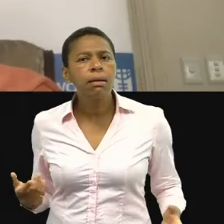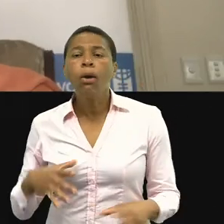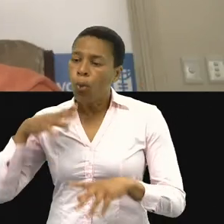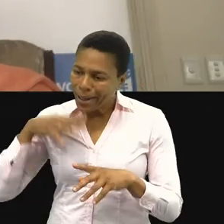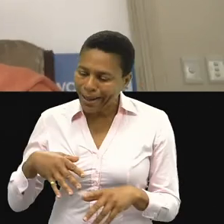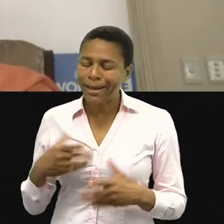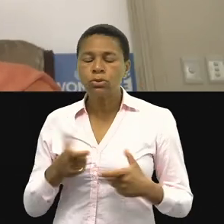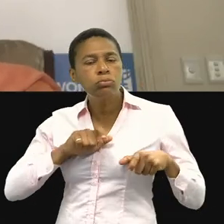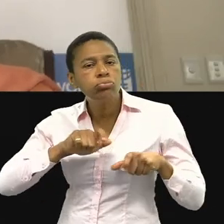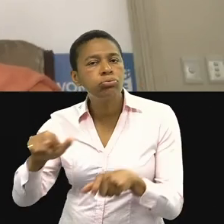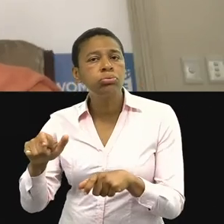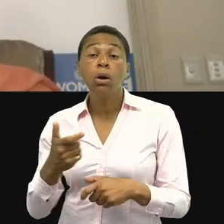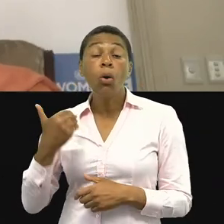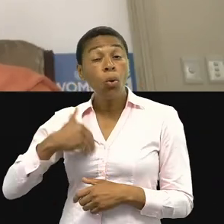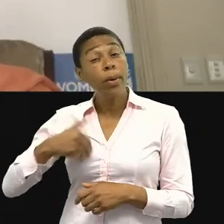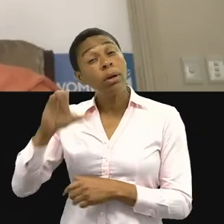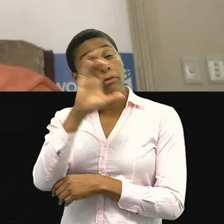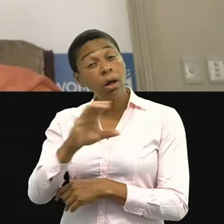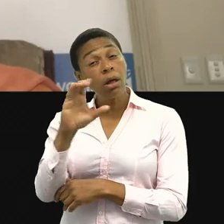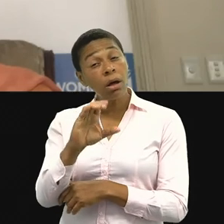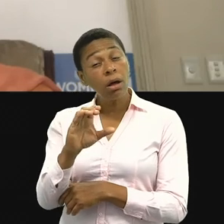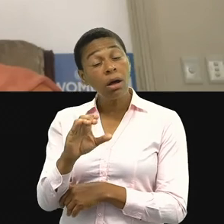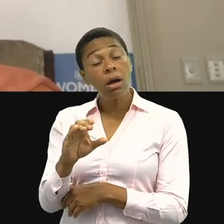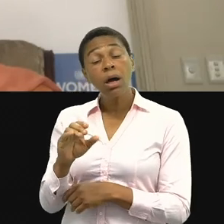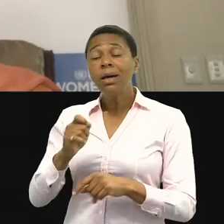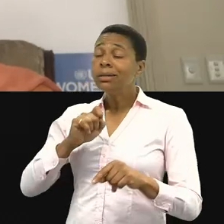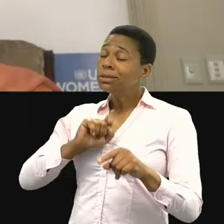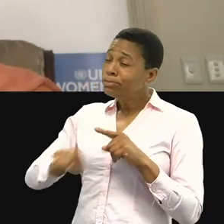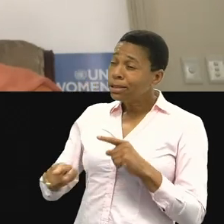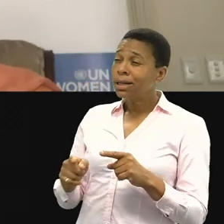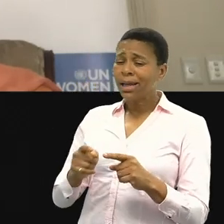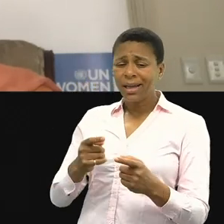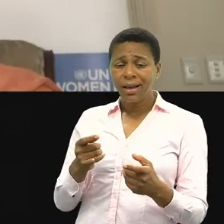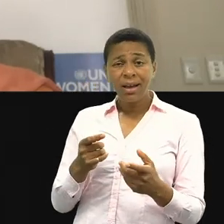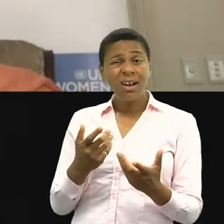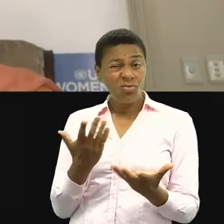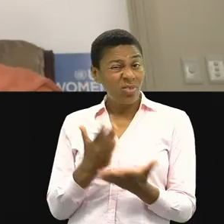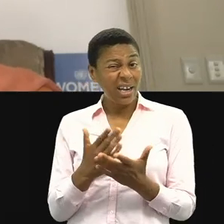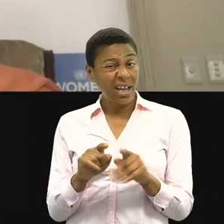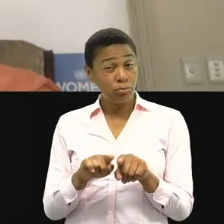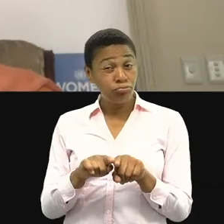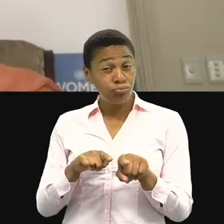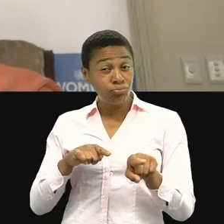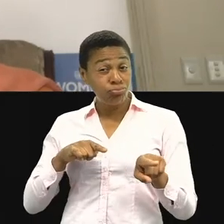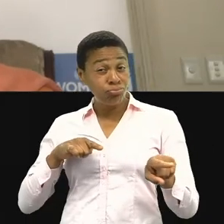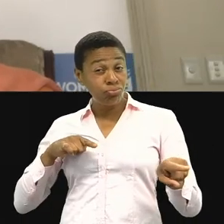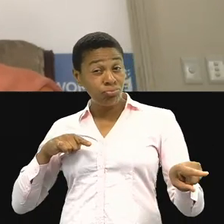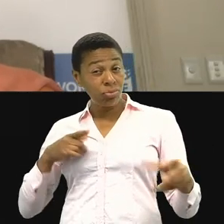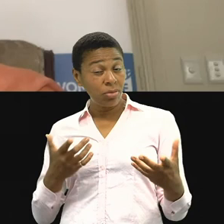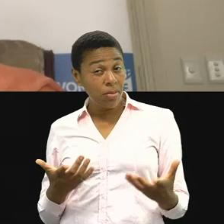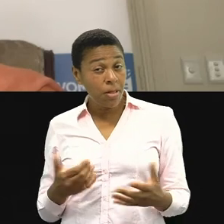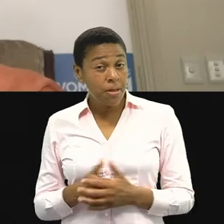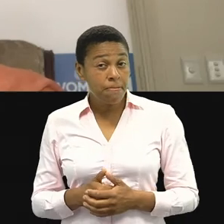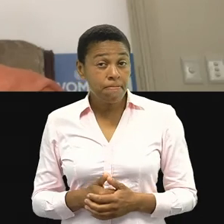and women of color, especially, are not benefiting, as you would have expected, from the